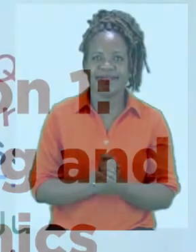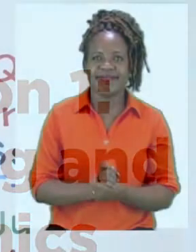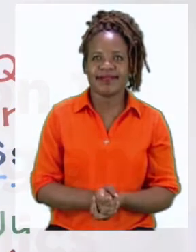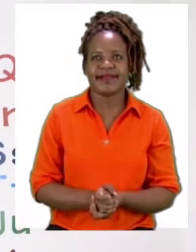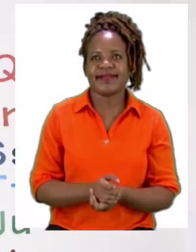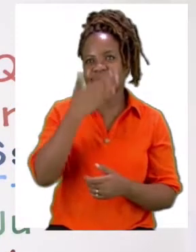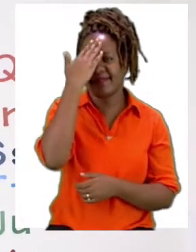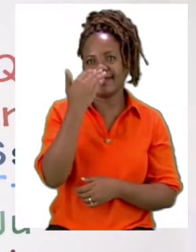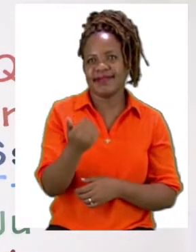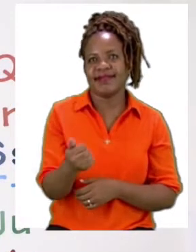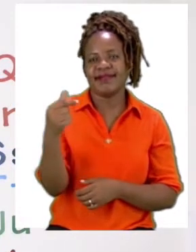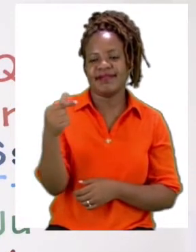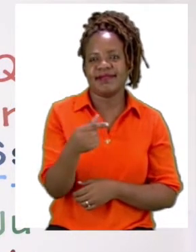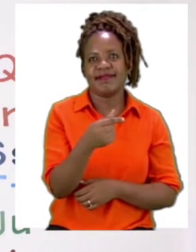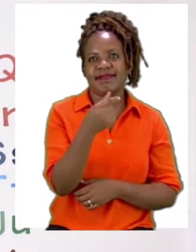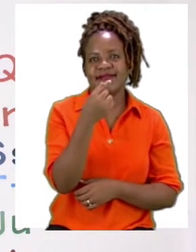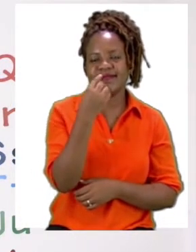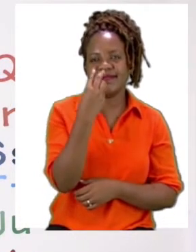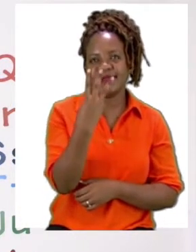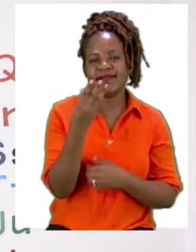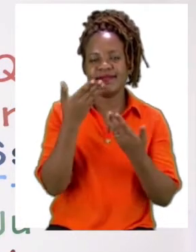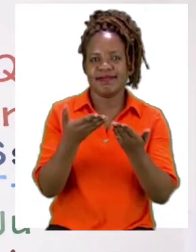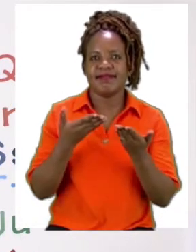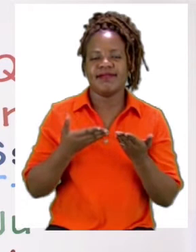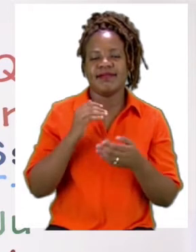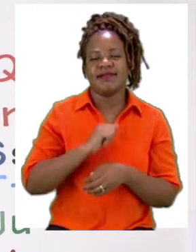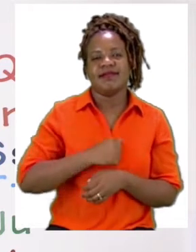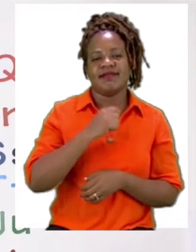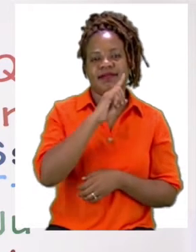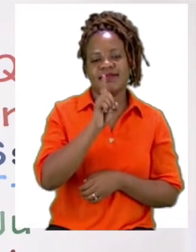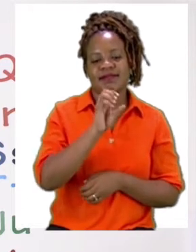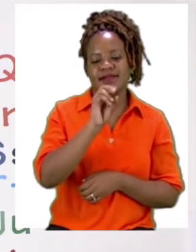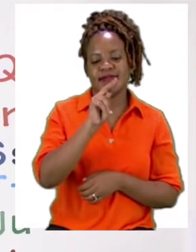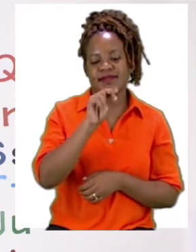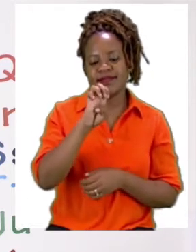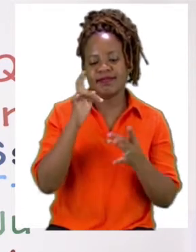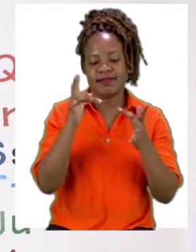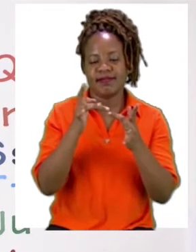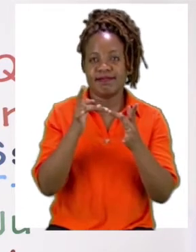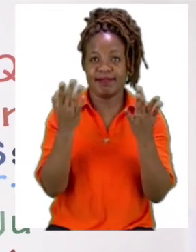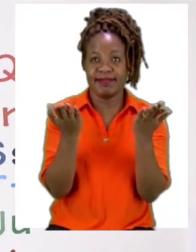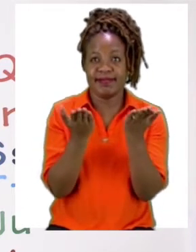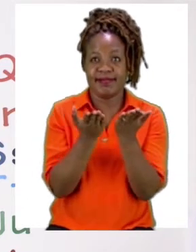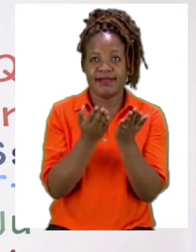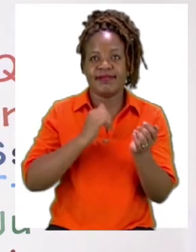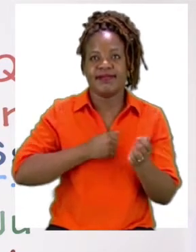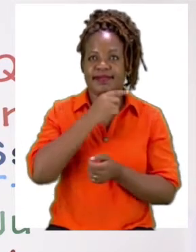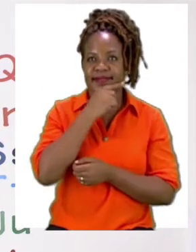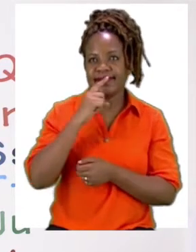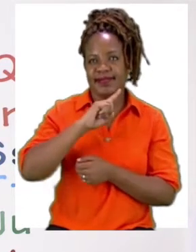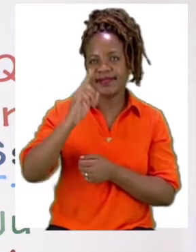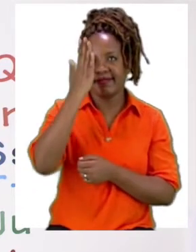Hello grade 3's and welcome to MyZone Online School. My name is Teacher